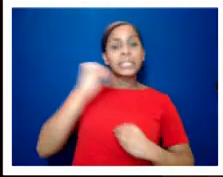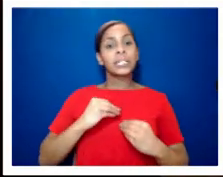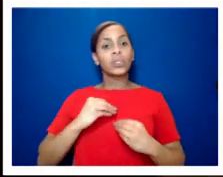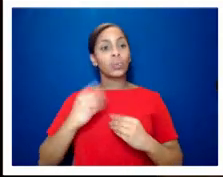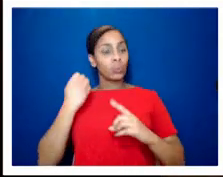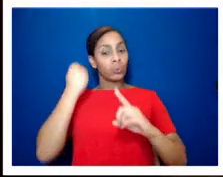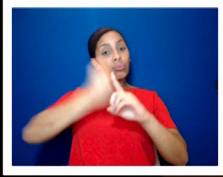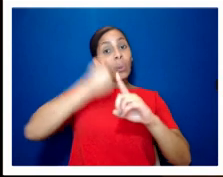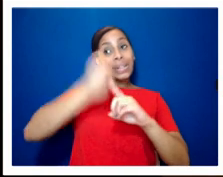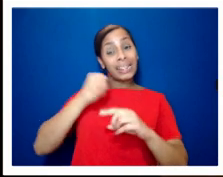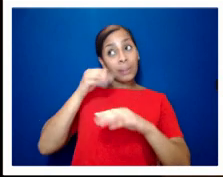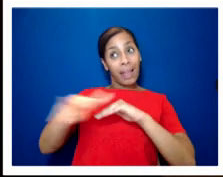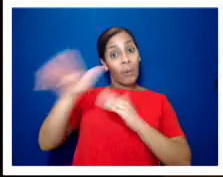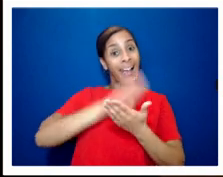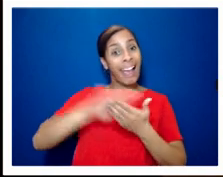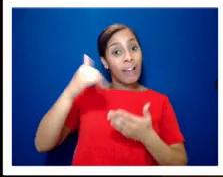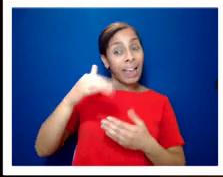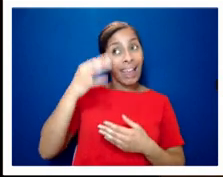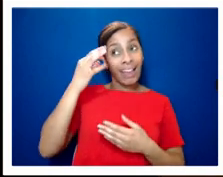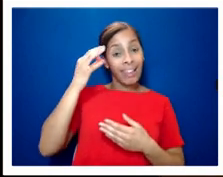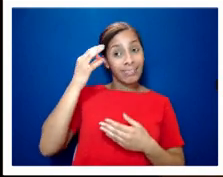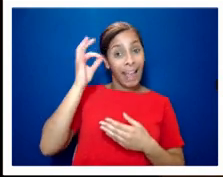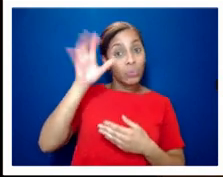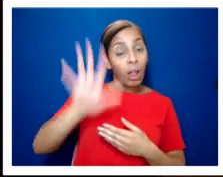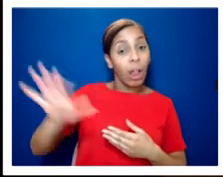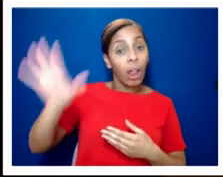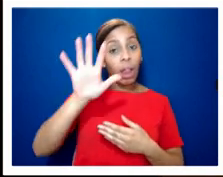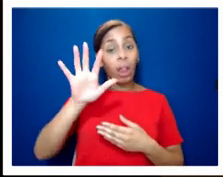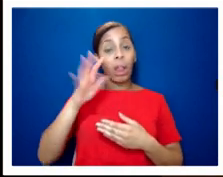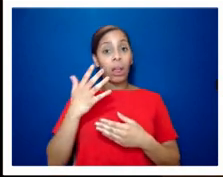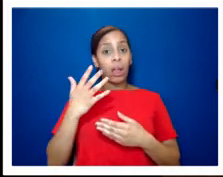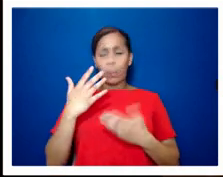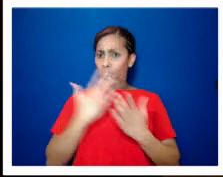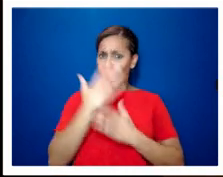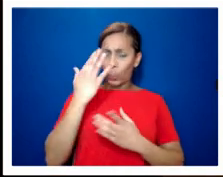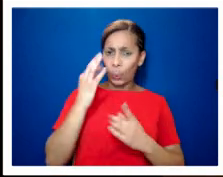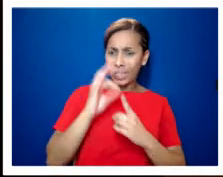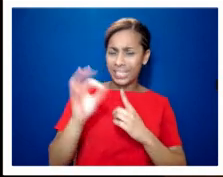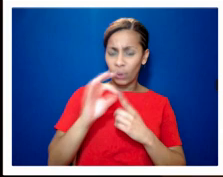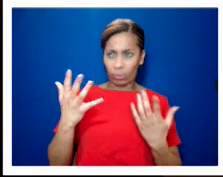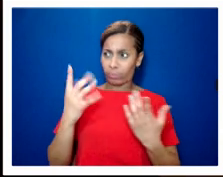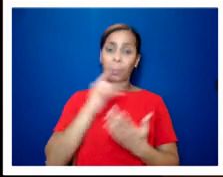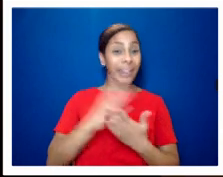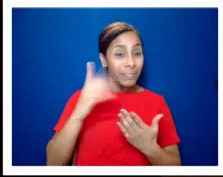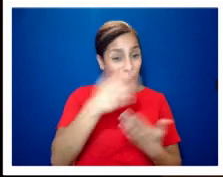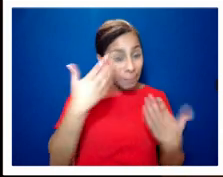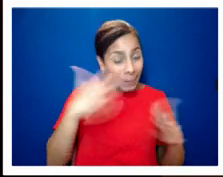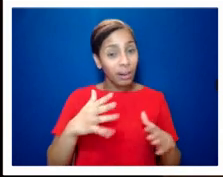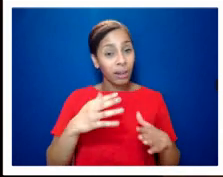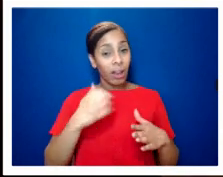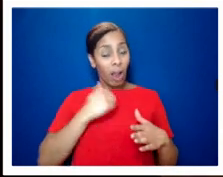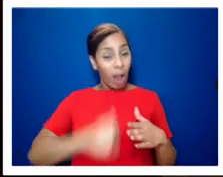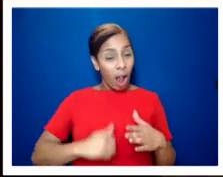um and you know kind of listening to it the interviewer kind of didn't believe that he actually had gone on a hunger strike and he kind of said that he